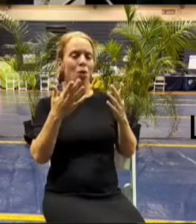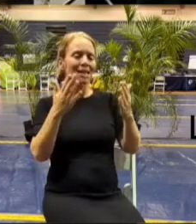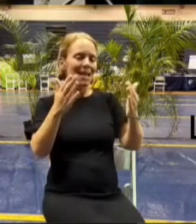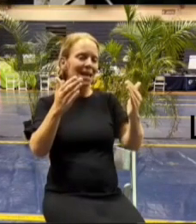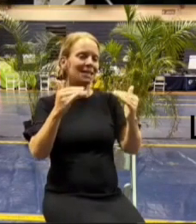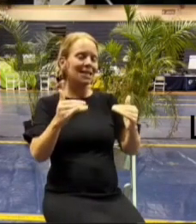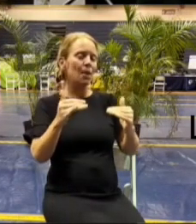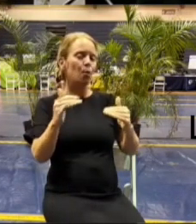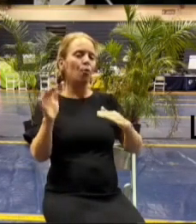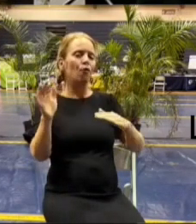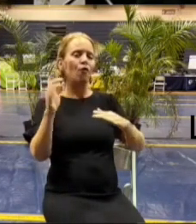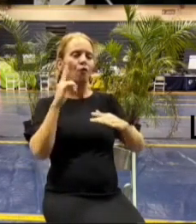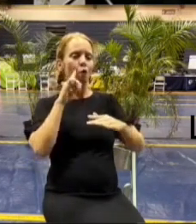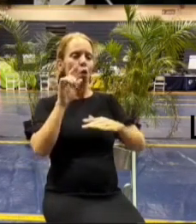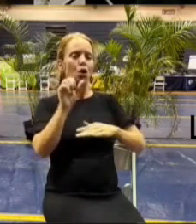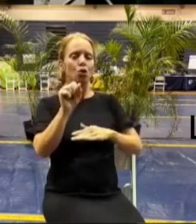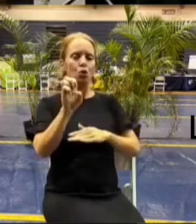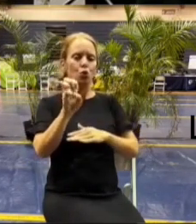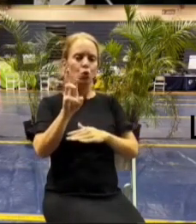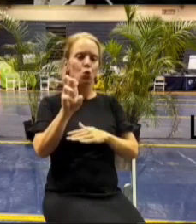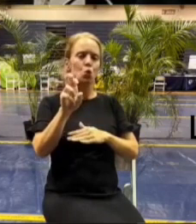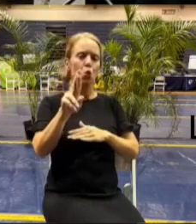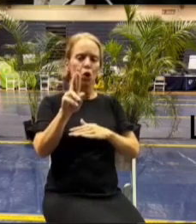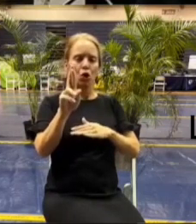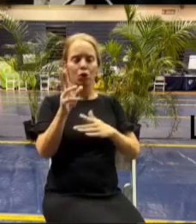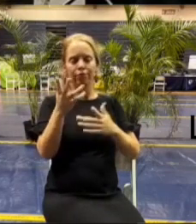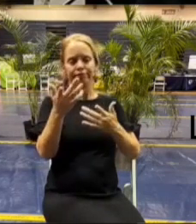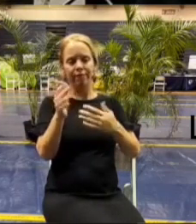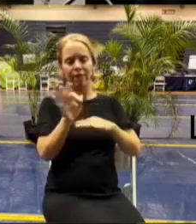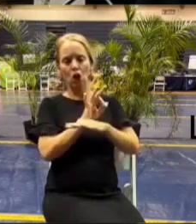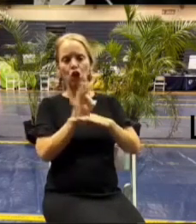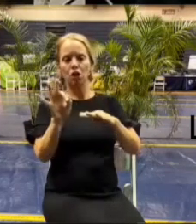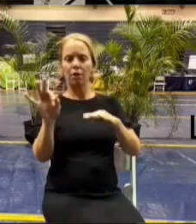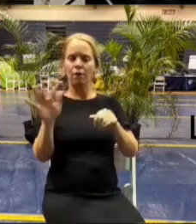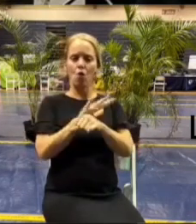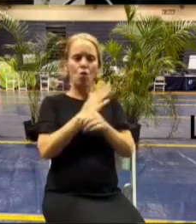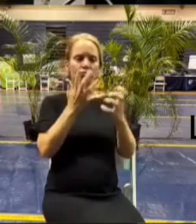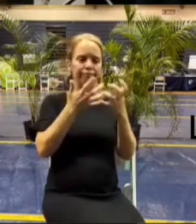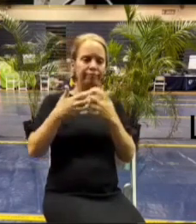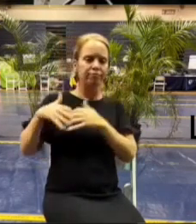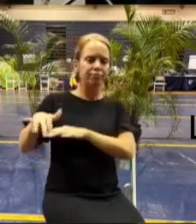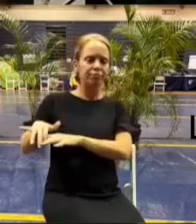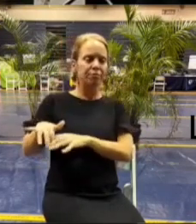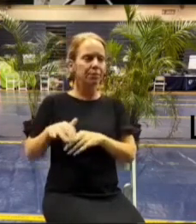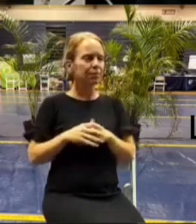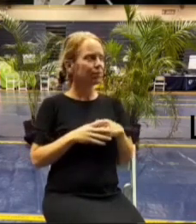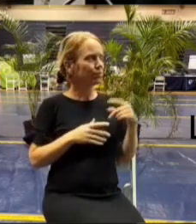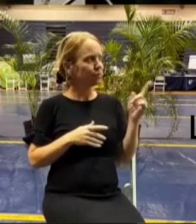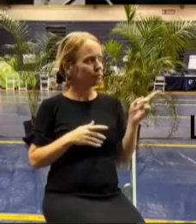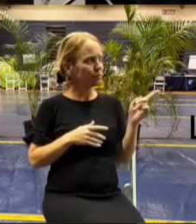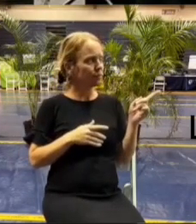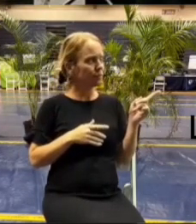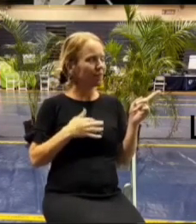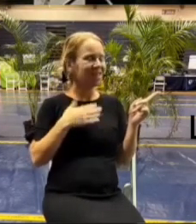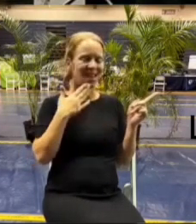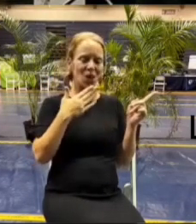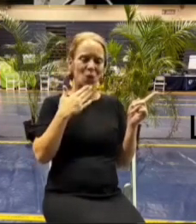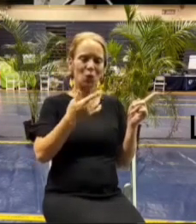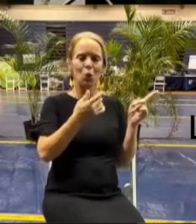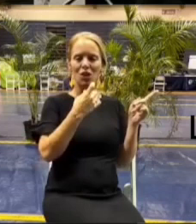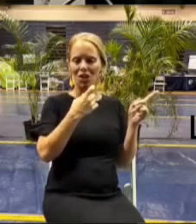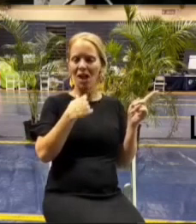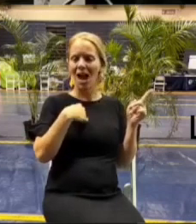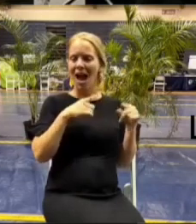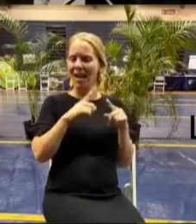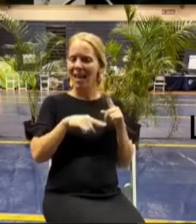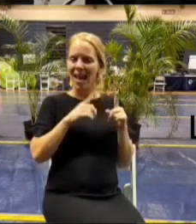lines uh first of all thank you uh so i can't speak for the county what i can say